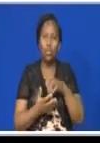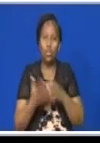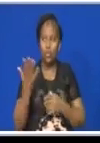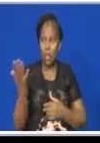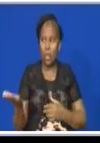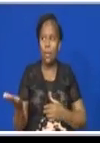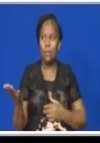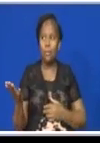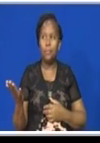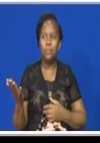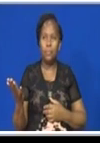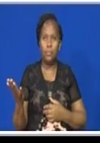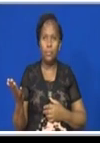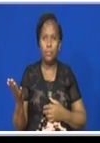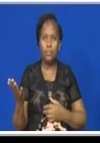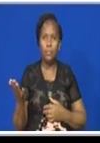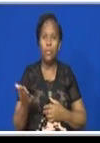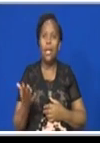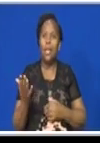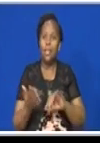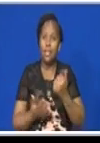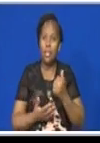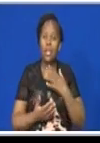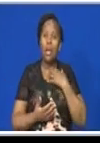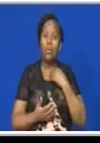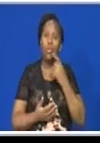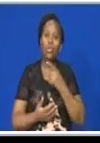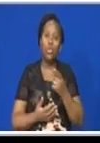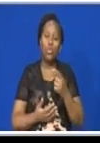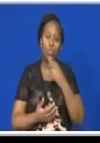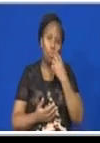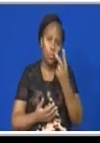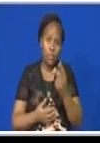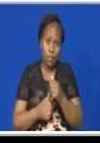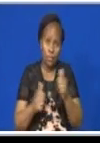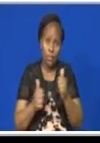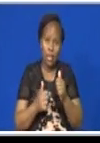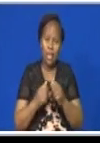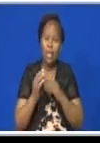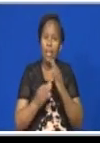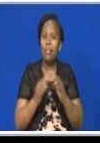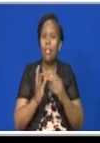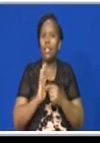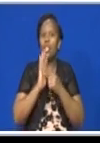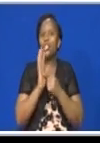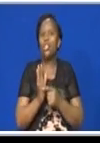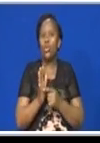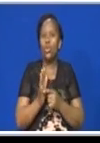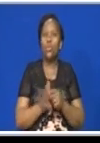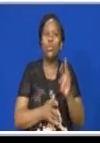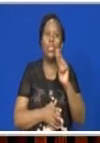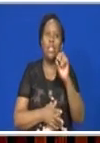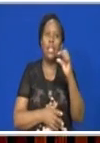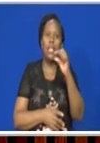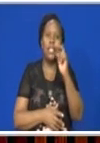Benedict solution. Dear student, there is something that I want you to keep on observing. Even as I show you these reagents,